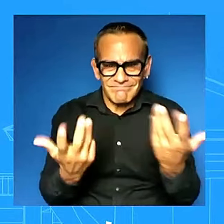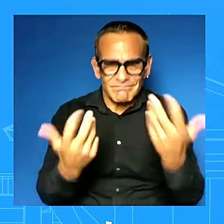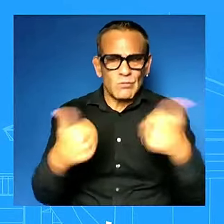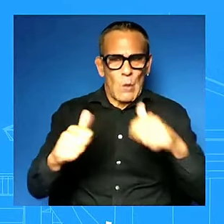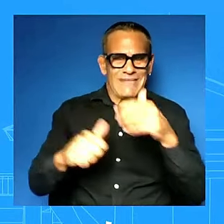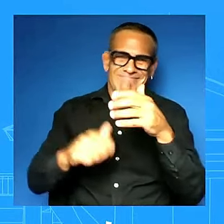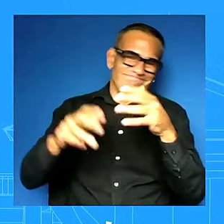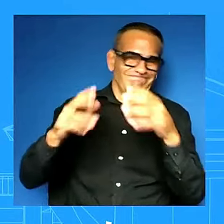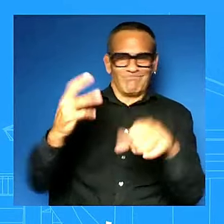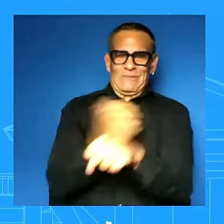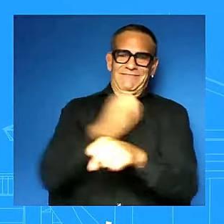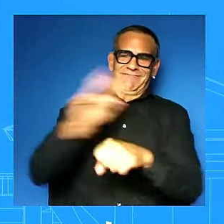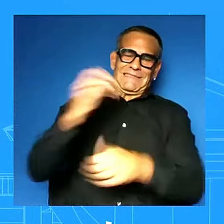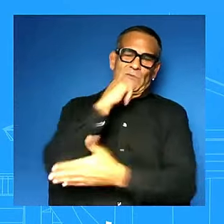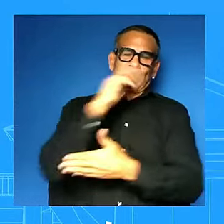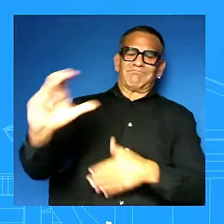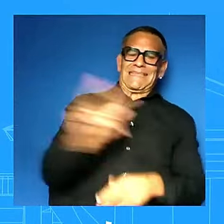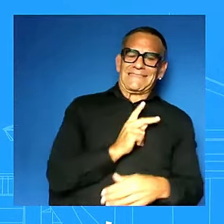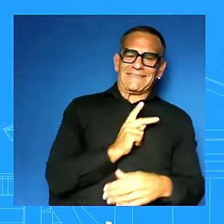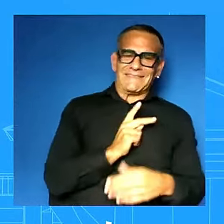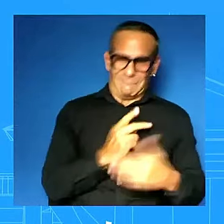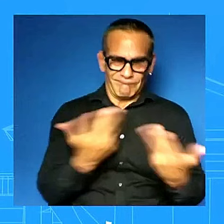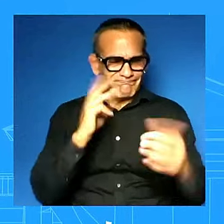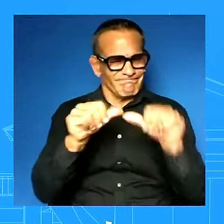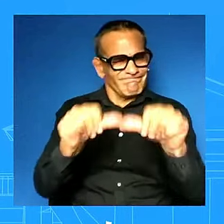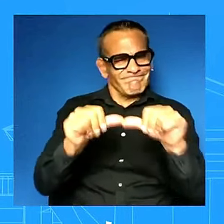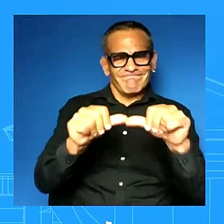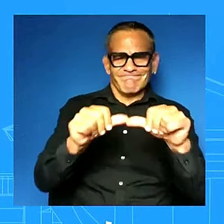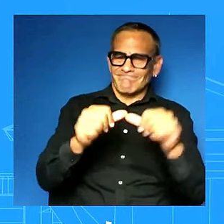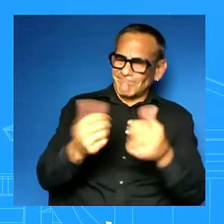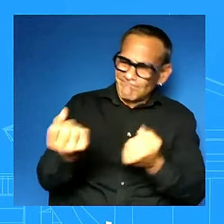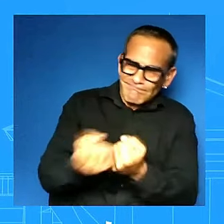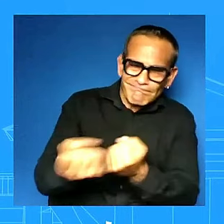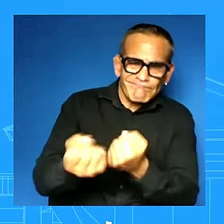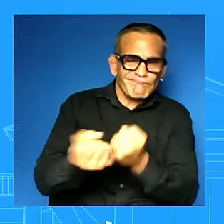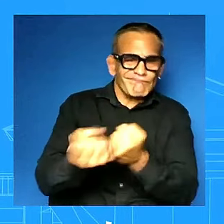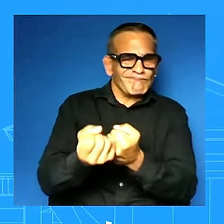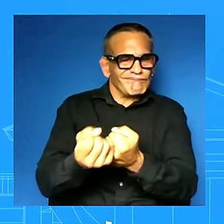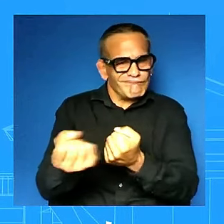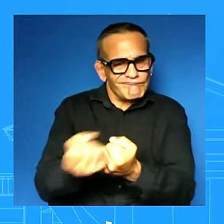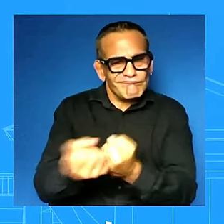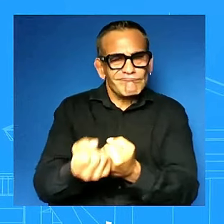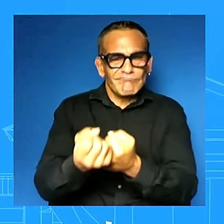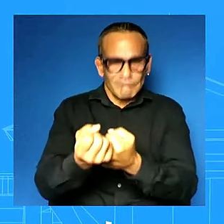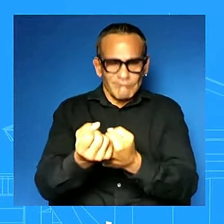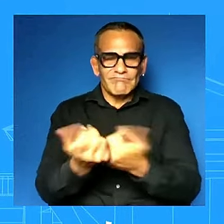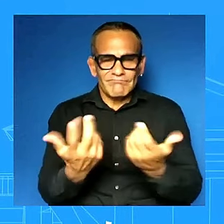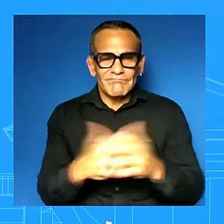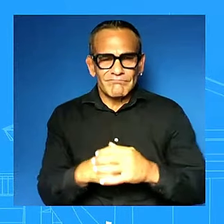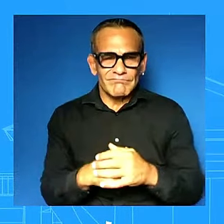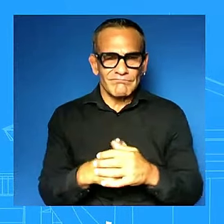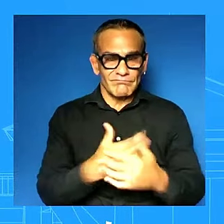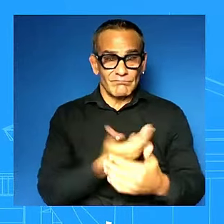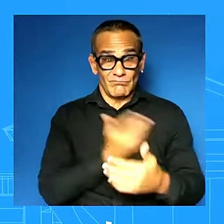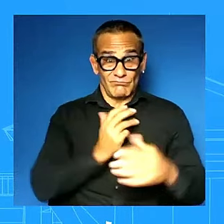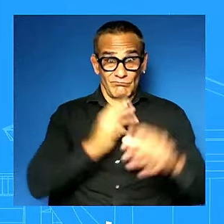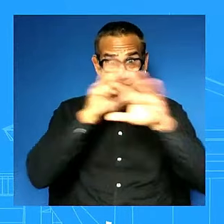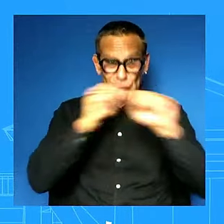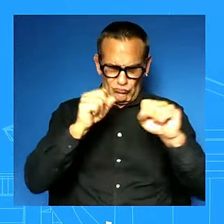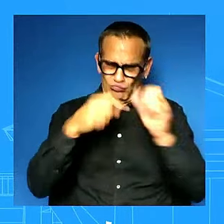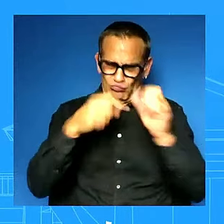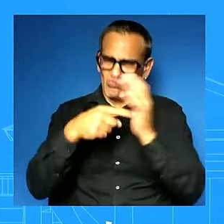that's what we're going to continue to do uh we have we have shown and this president has shown and continues to show a tremendous amount of support